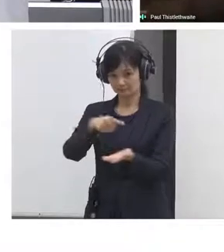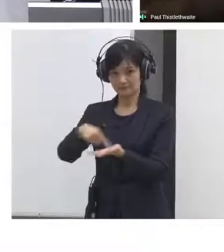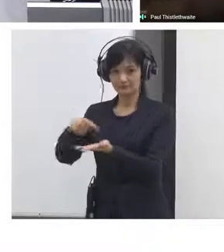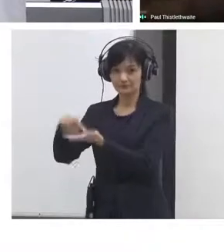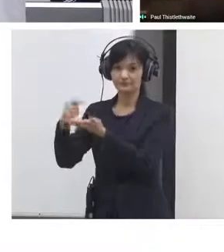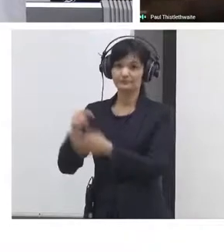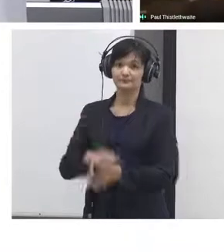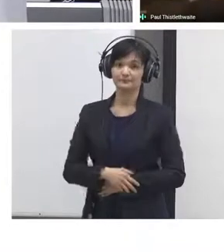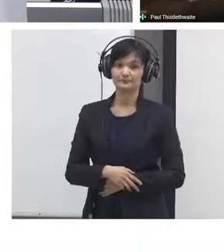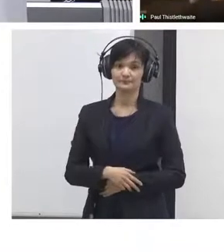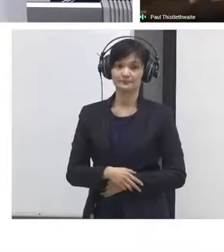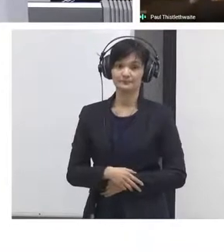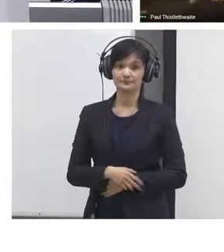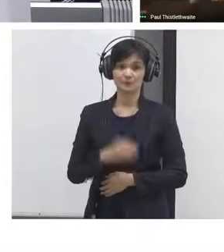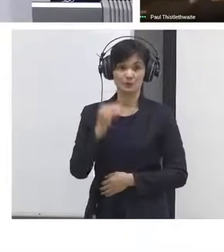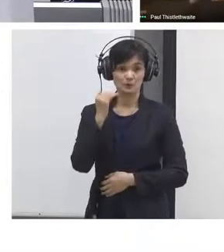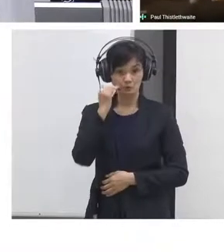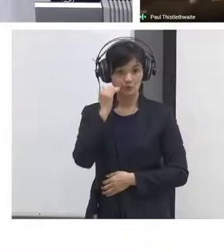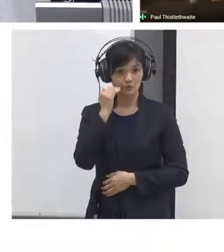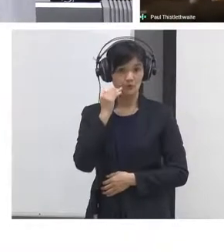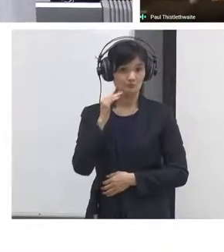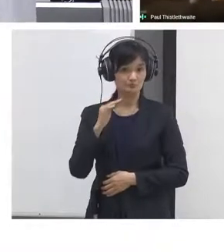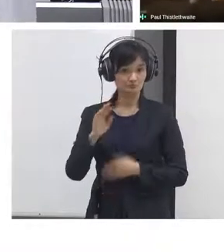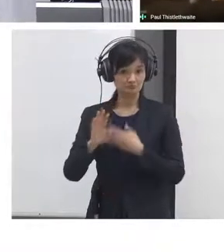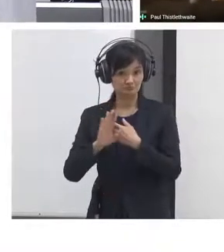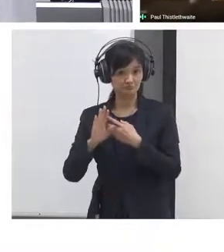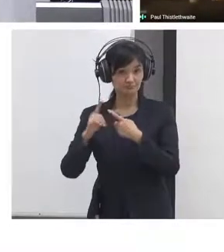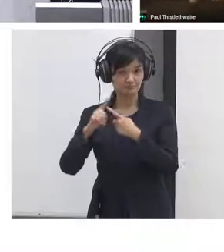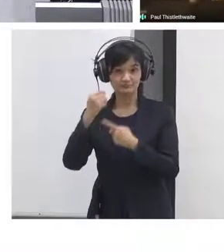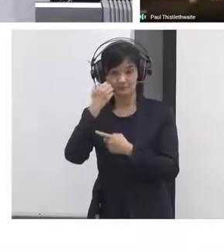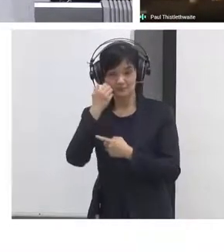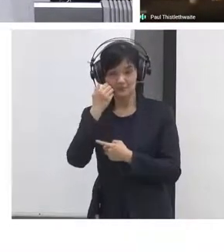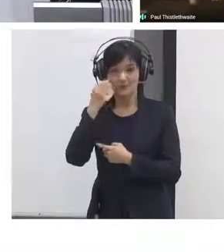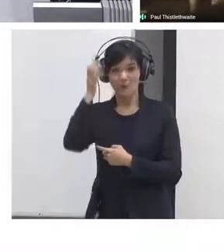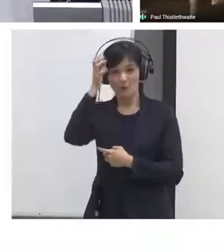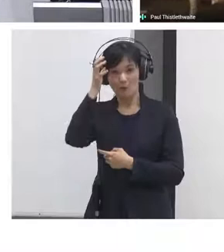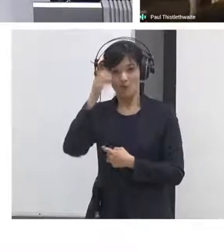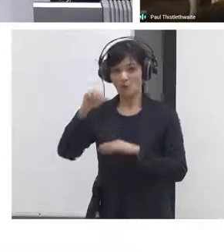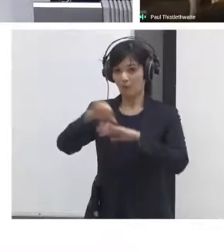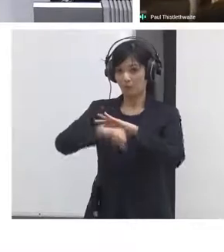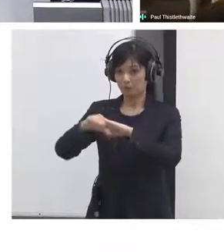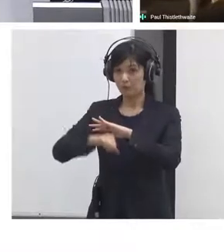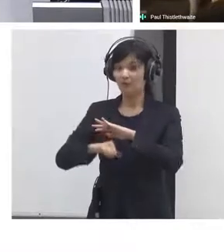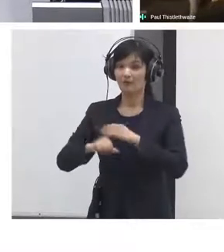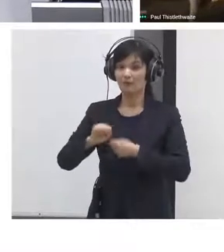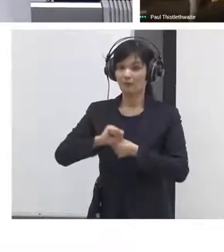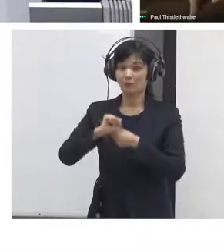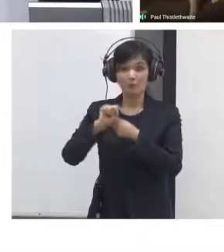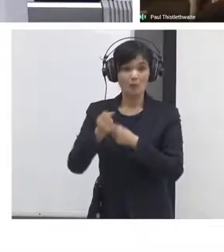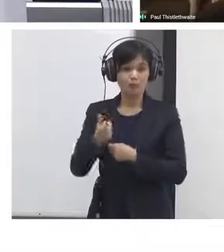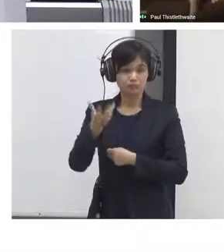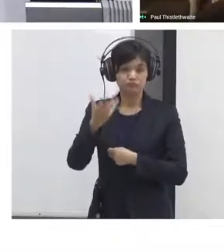a more consistent approach to learning some of the basics and because it was very much building